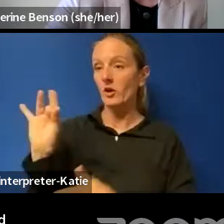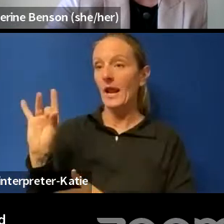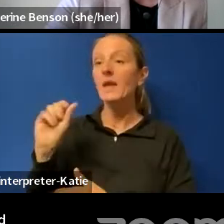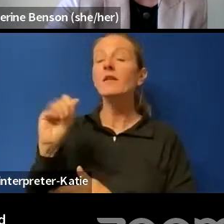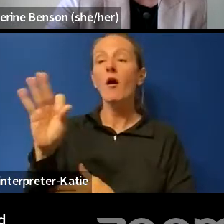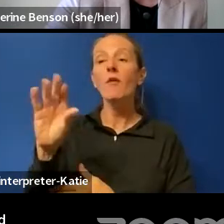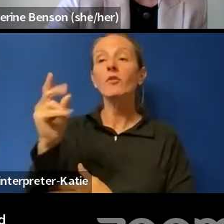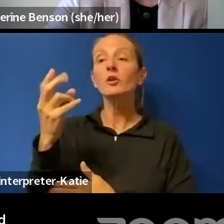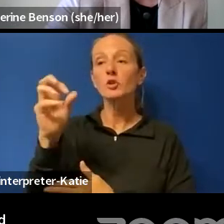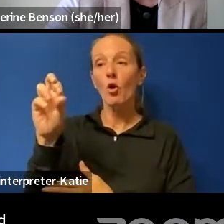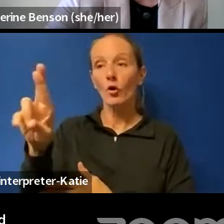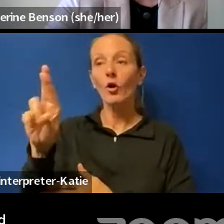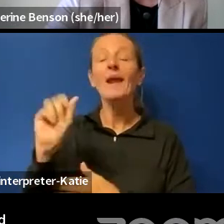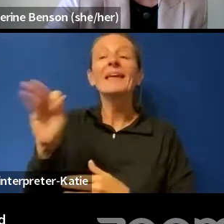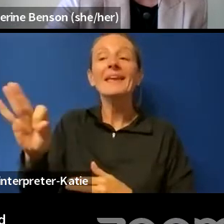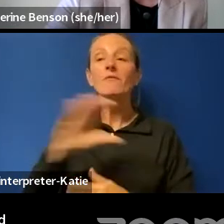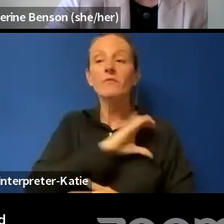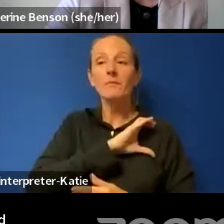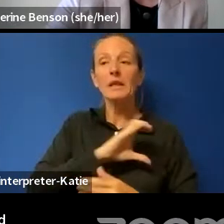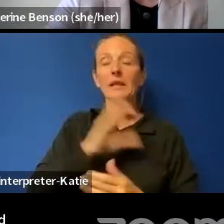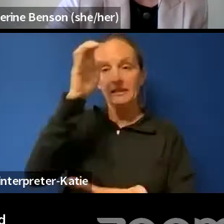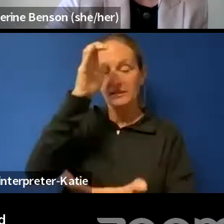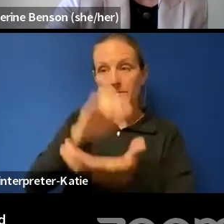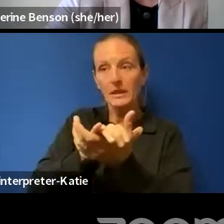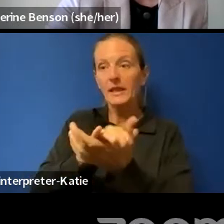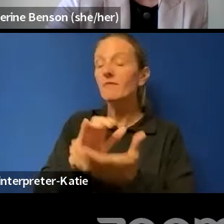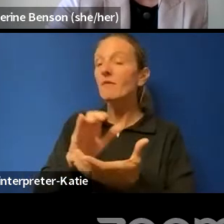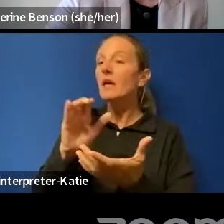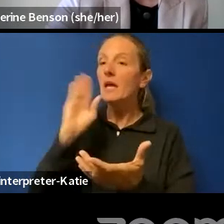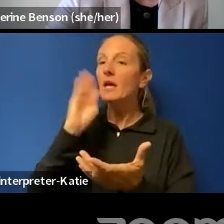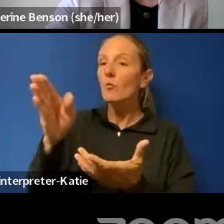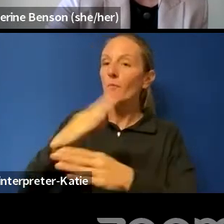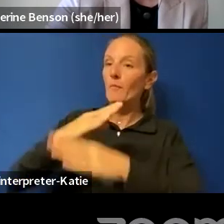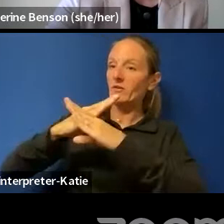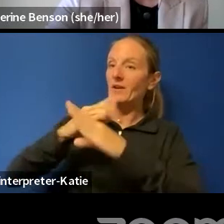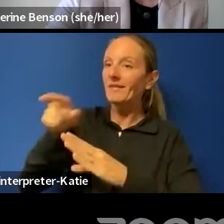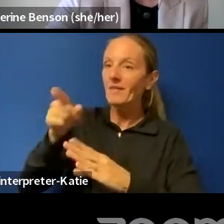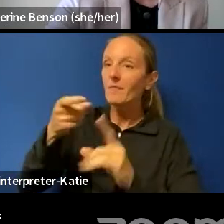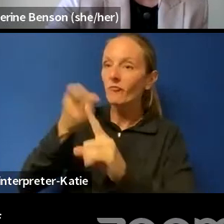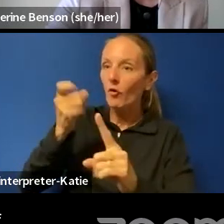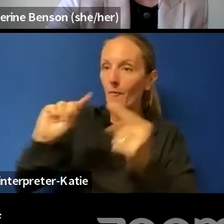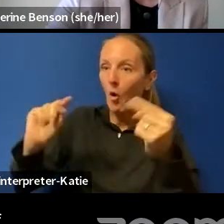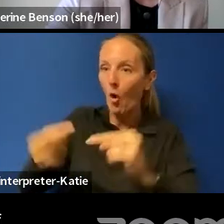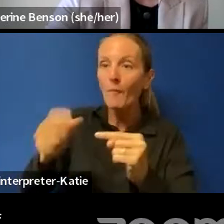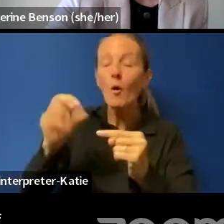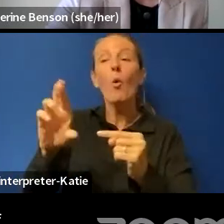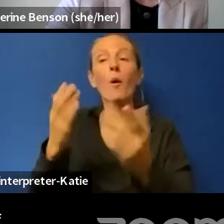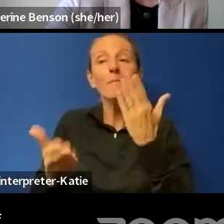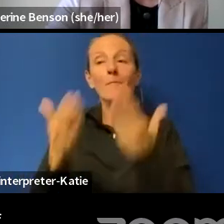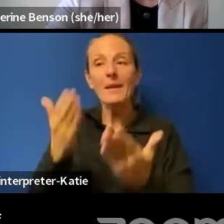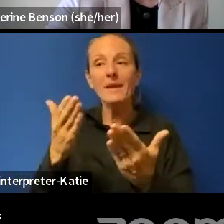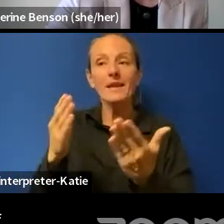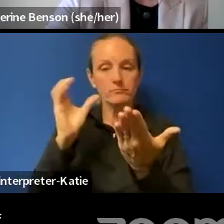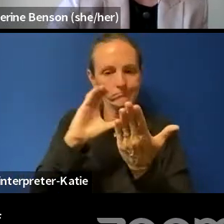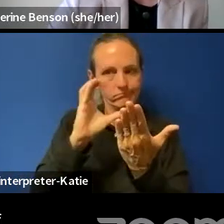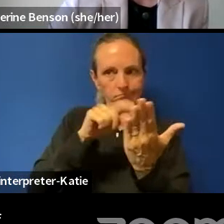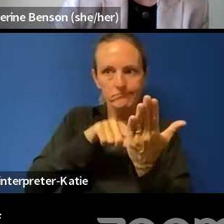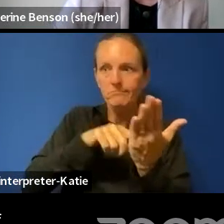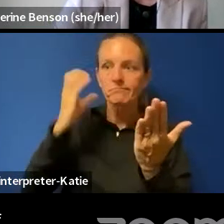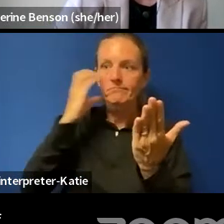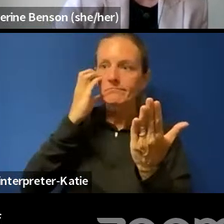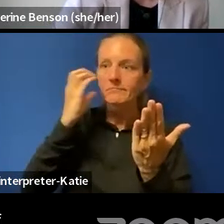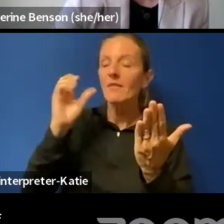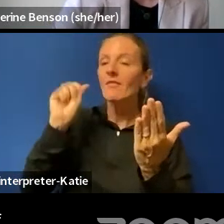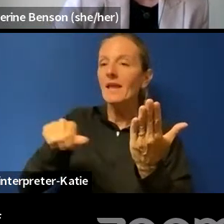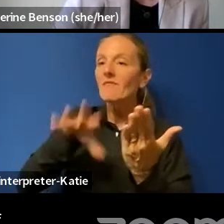if police believe the search is necessary to protect themselves from harm, or that they might find evidence that will be likely to disappear before a trial.